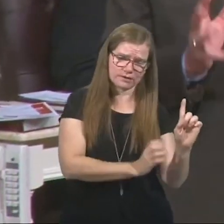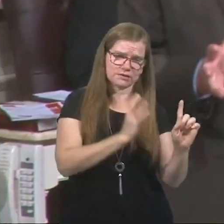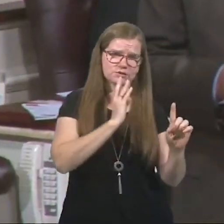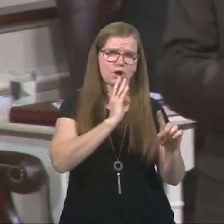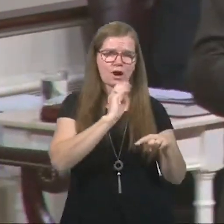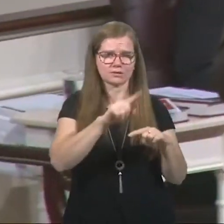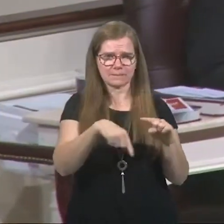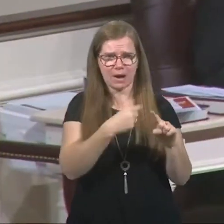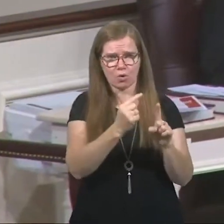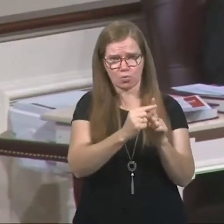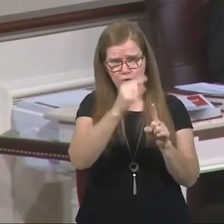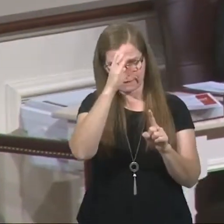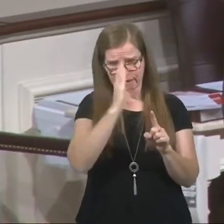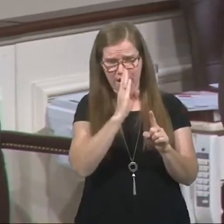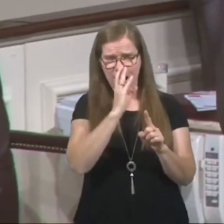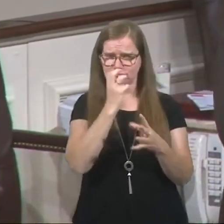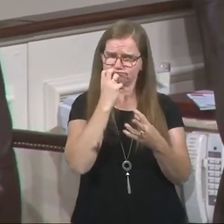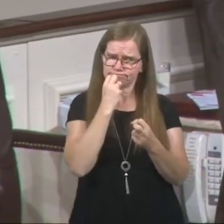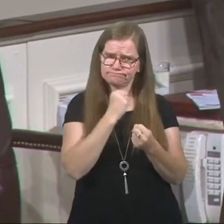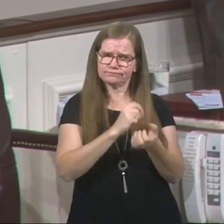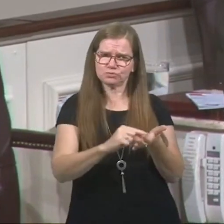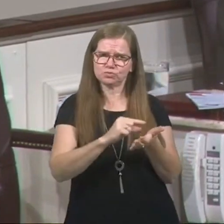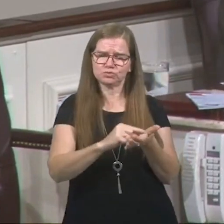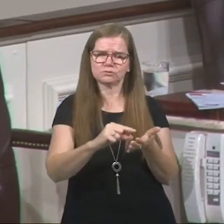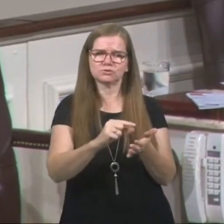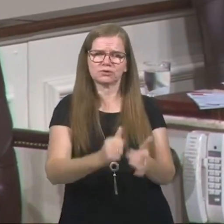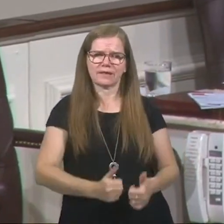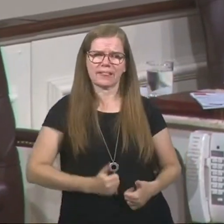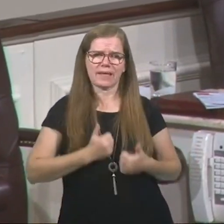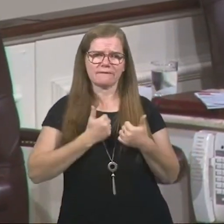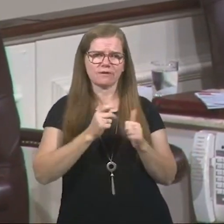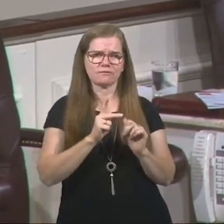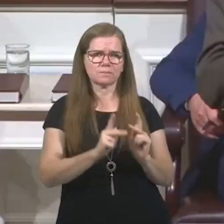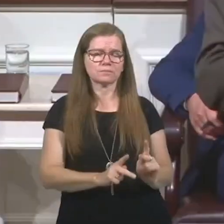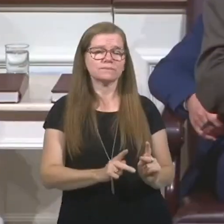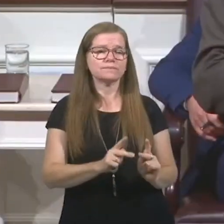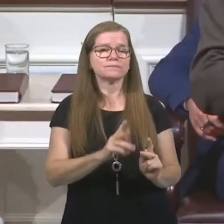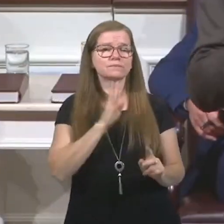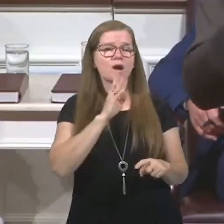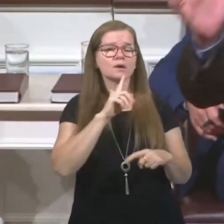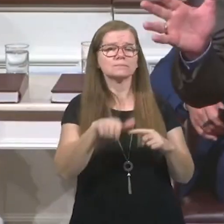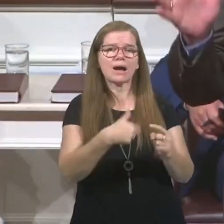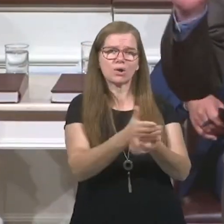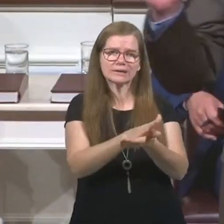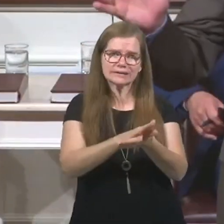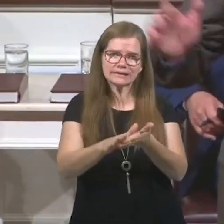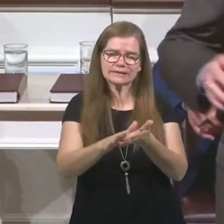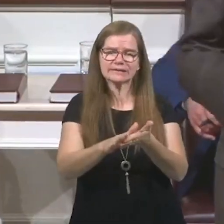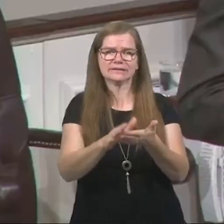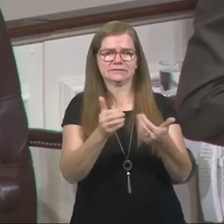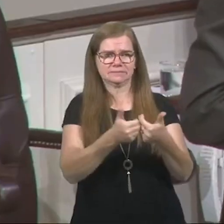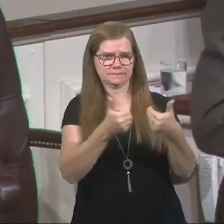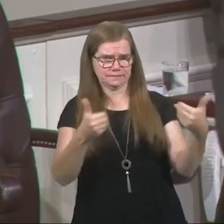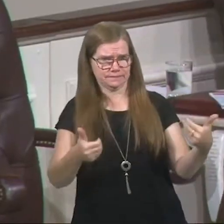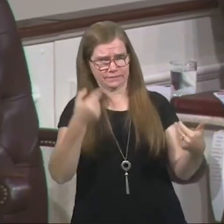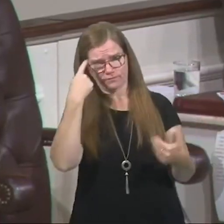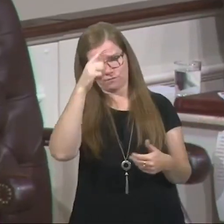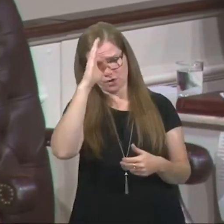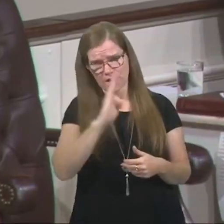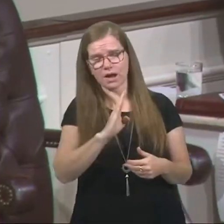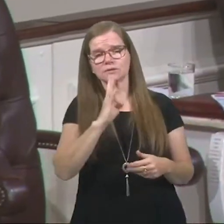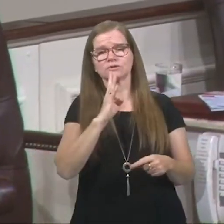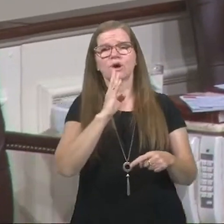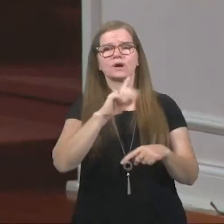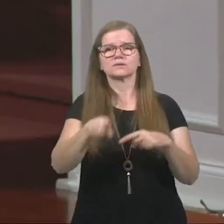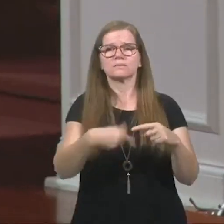or the Word of God and the value of the Scriptures in the life of an individual. He talks about being clean and set apart, sanctified for God. He talks about